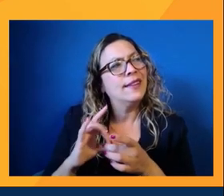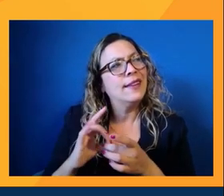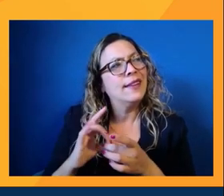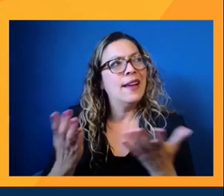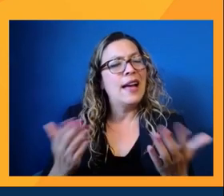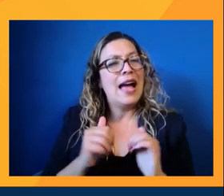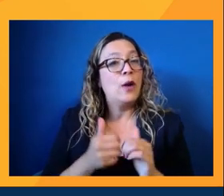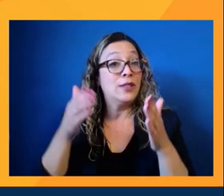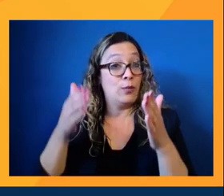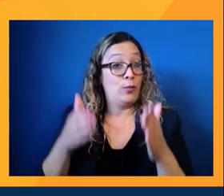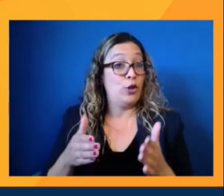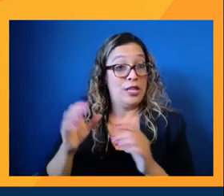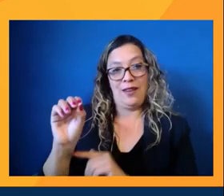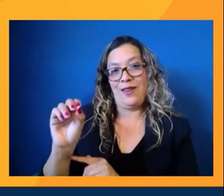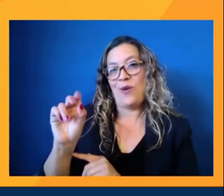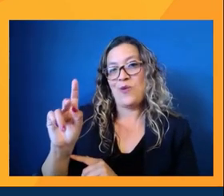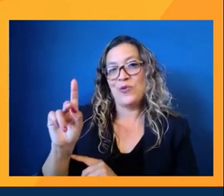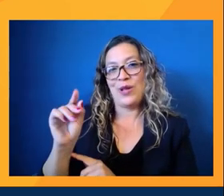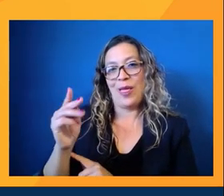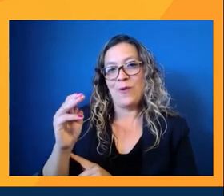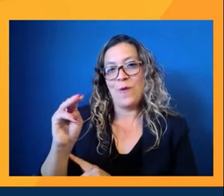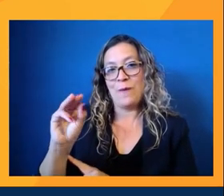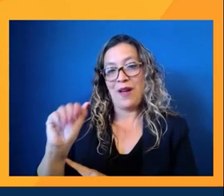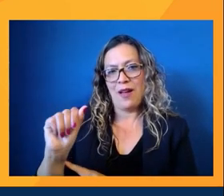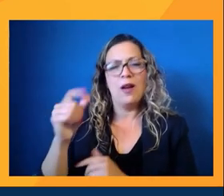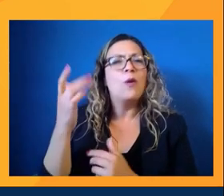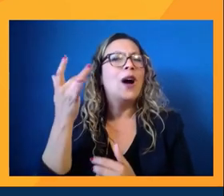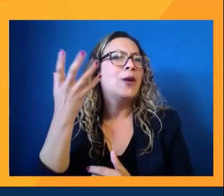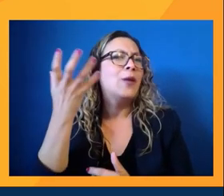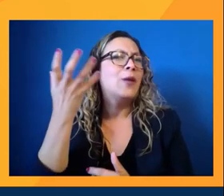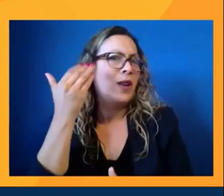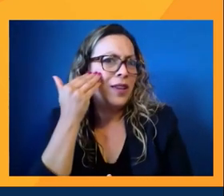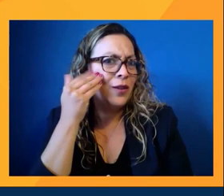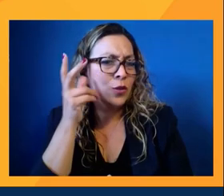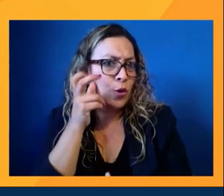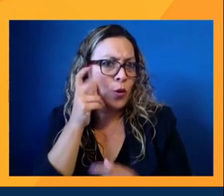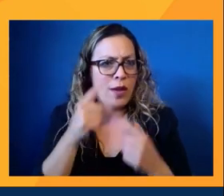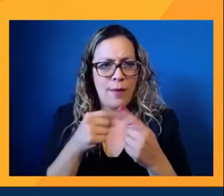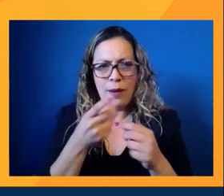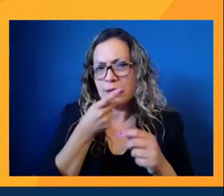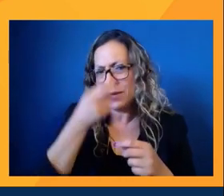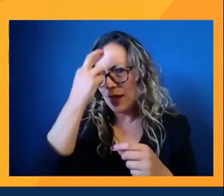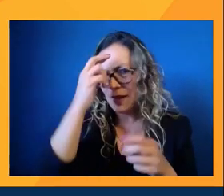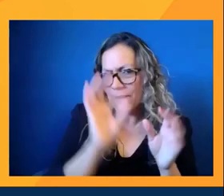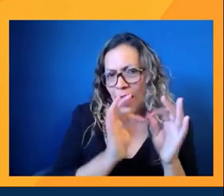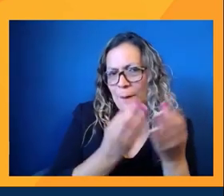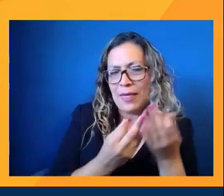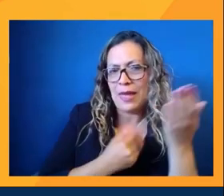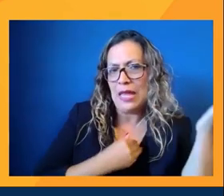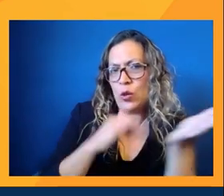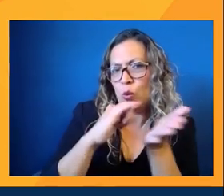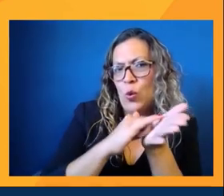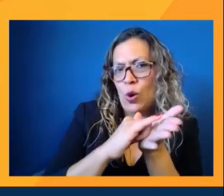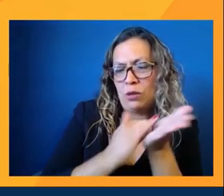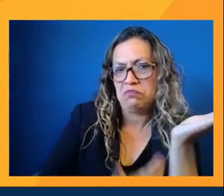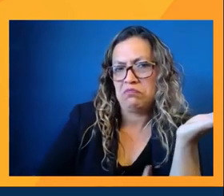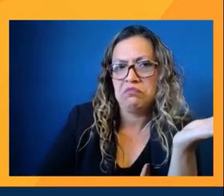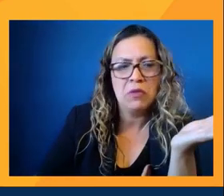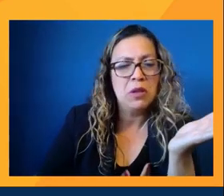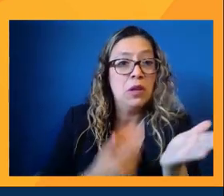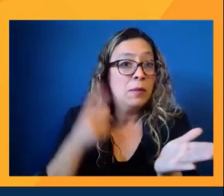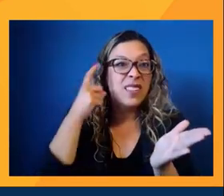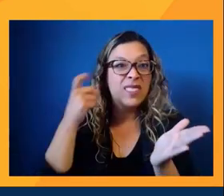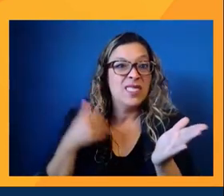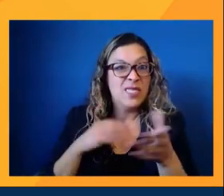Oklahoma, why are they going to want to hear a story about a Dominican family in New York? Because it's a story about